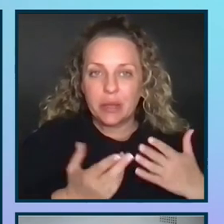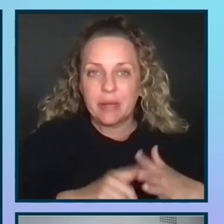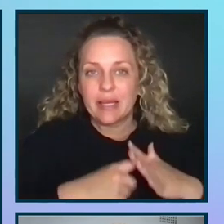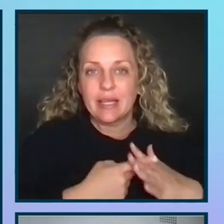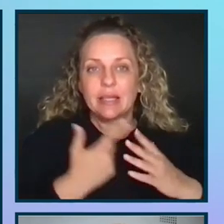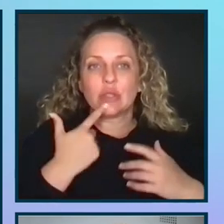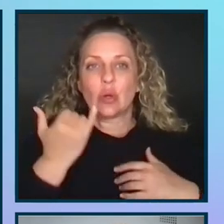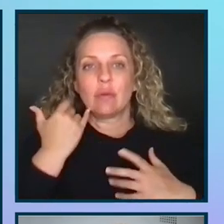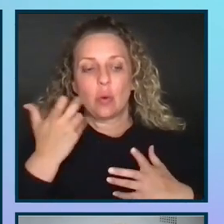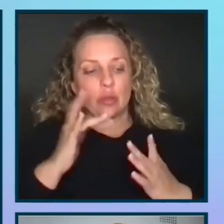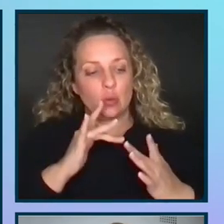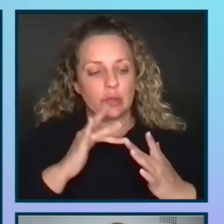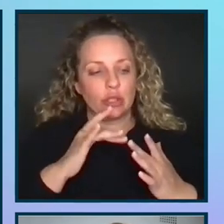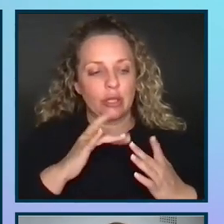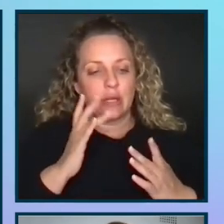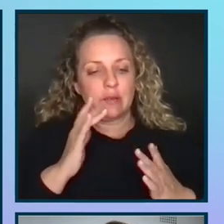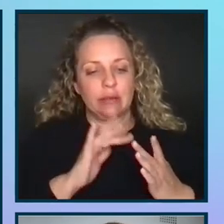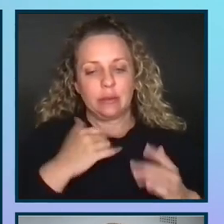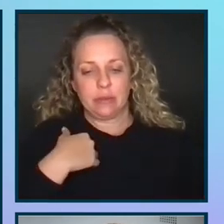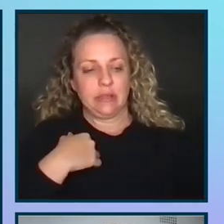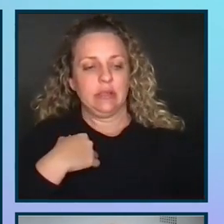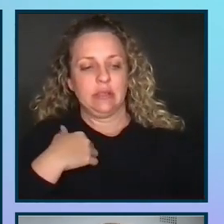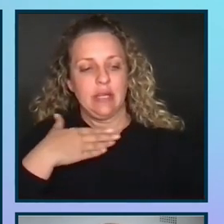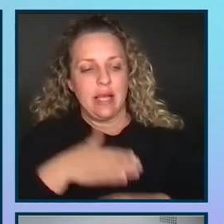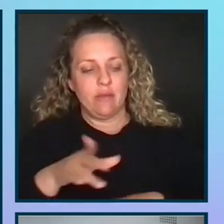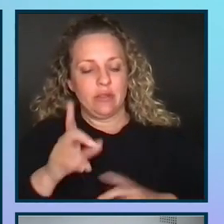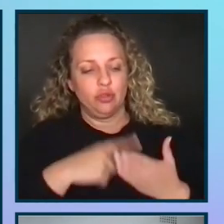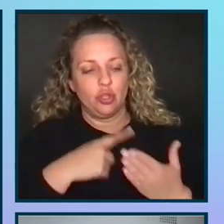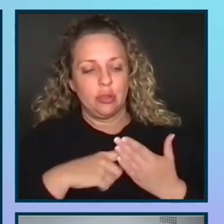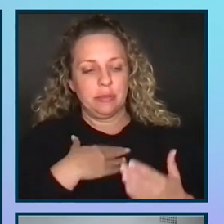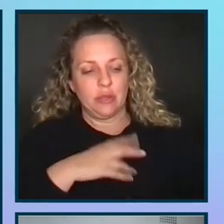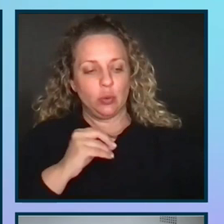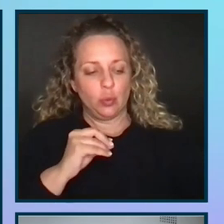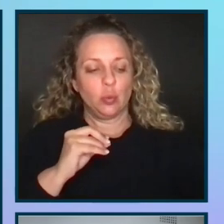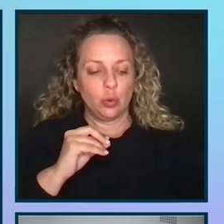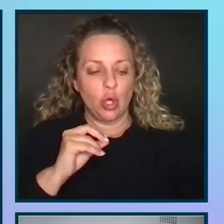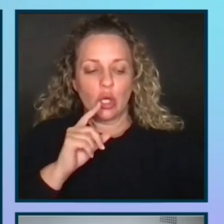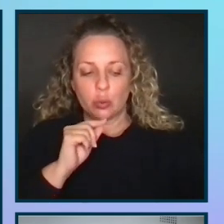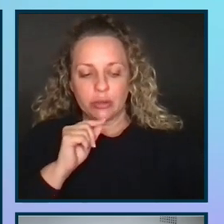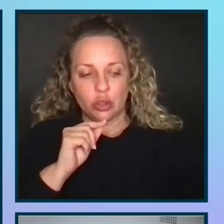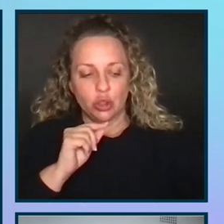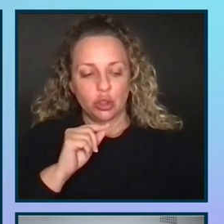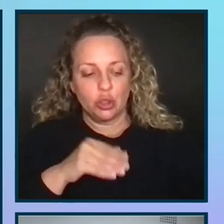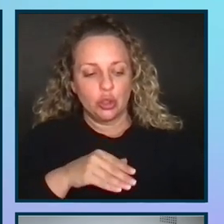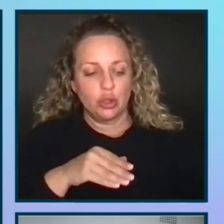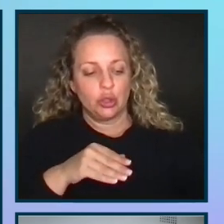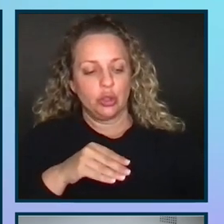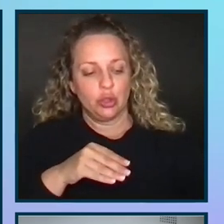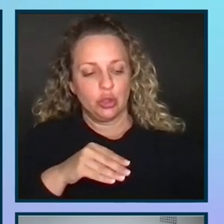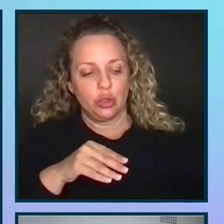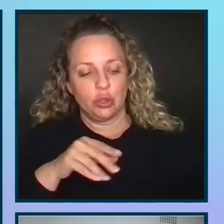So if you want to reach out and get in touch with me after this talk, please do on Twitter at Becky Topps